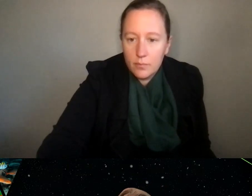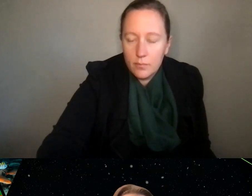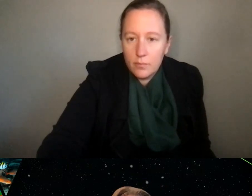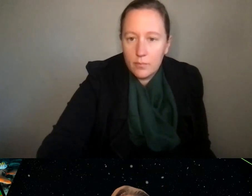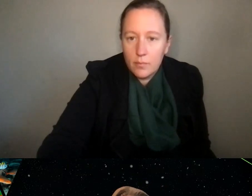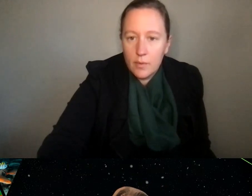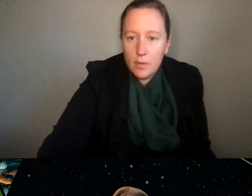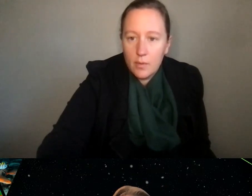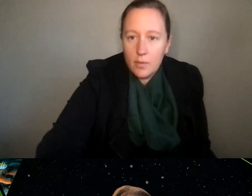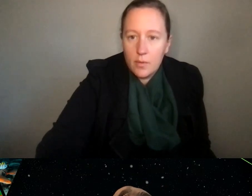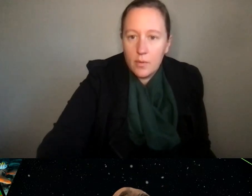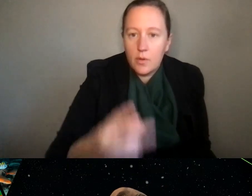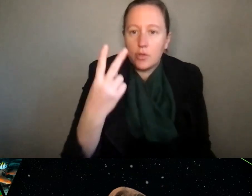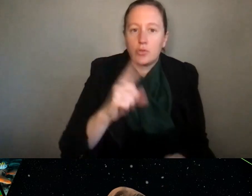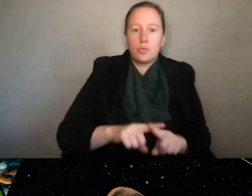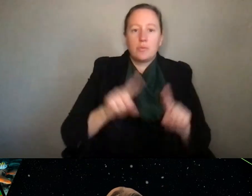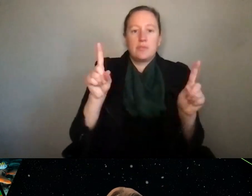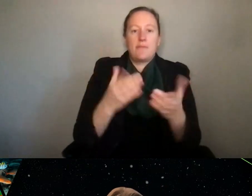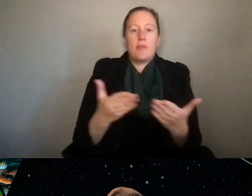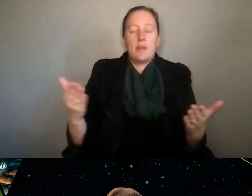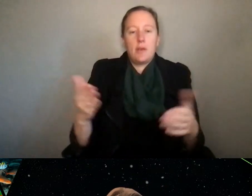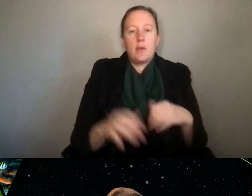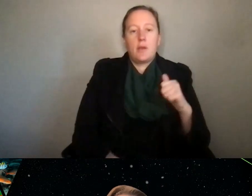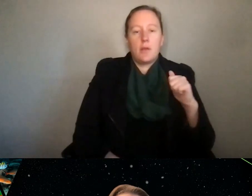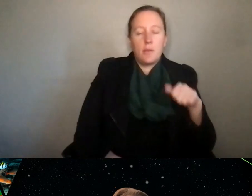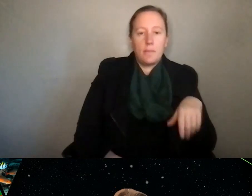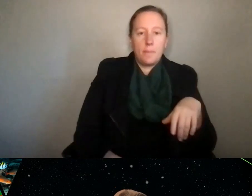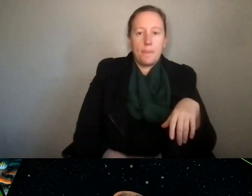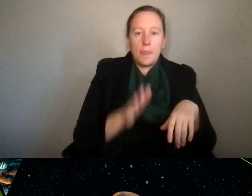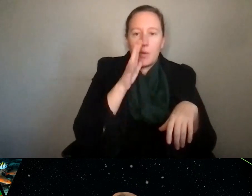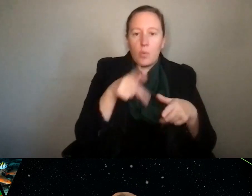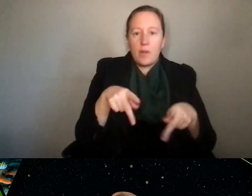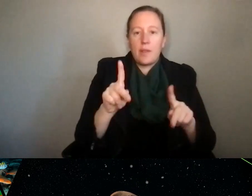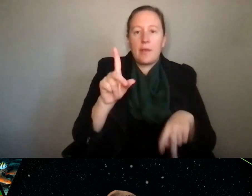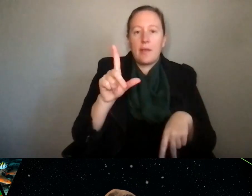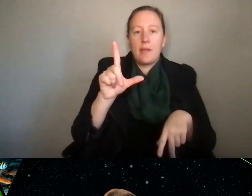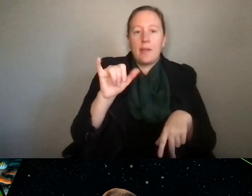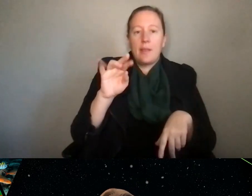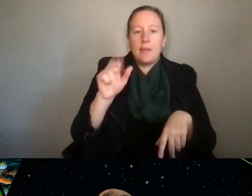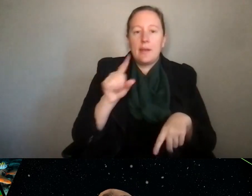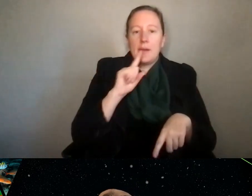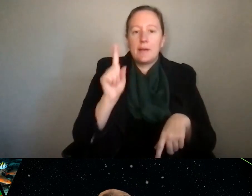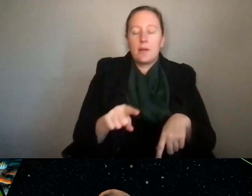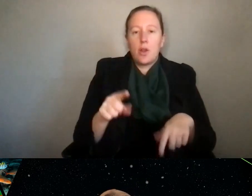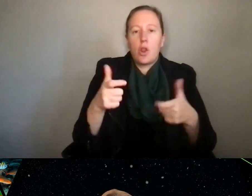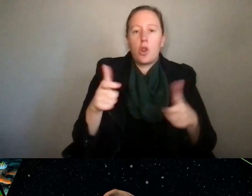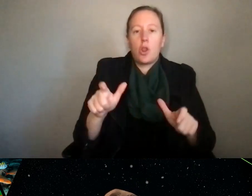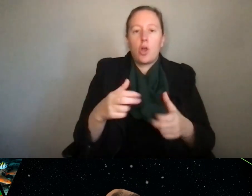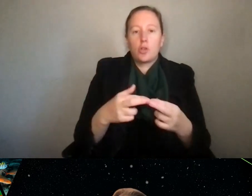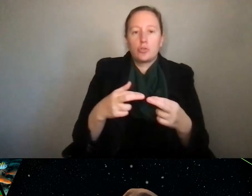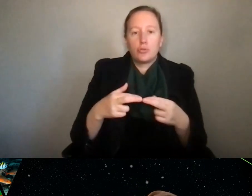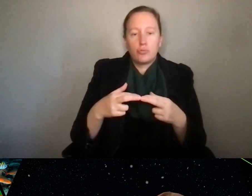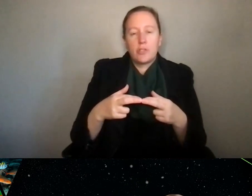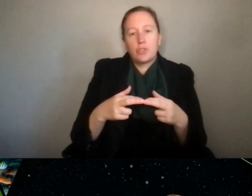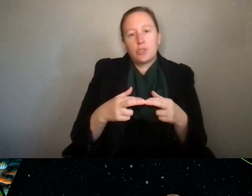So to me, those are sort of two different things. I'm going to let Lena take a stab at this first. So large regional challenge versus